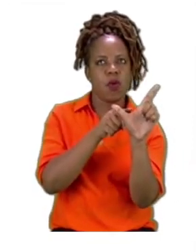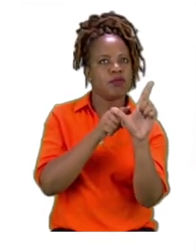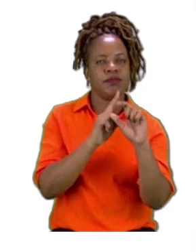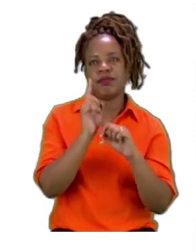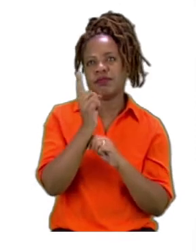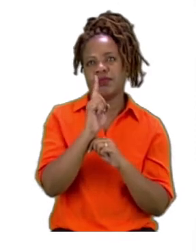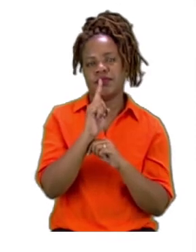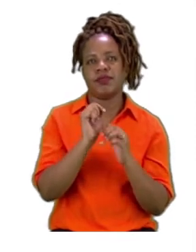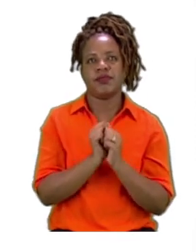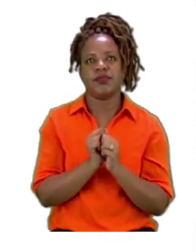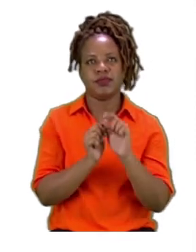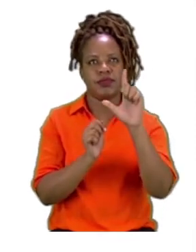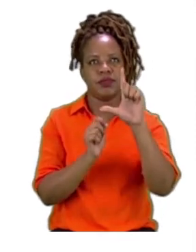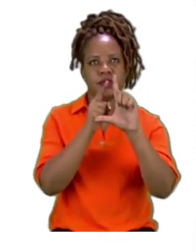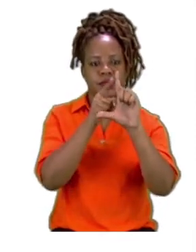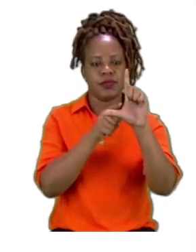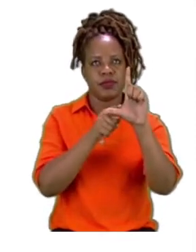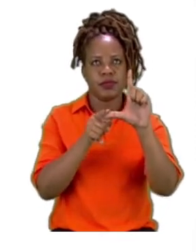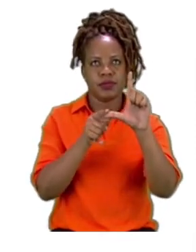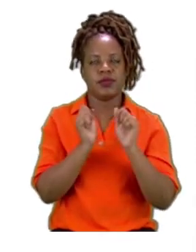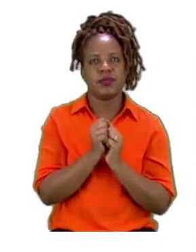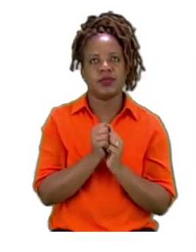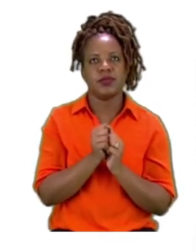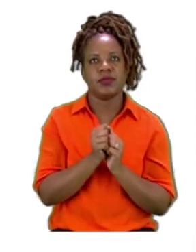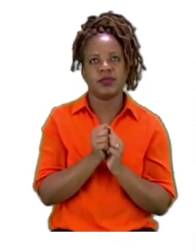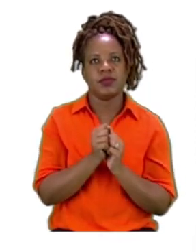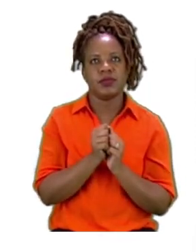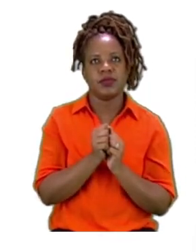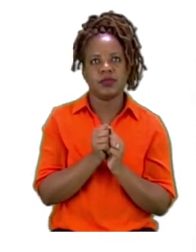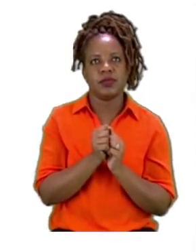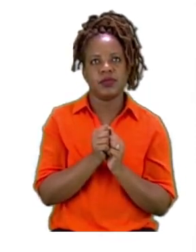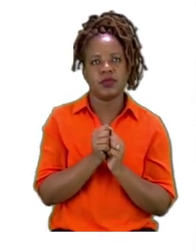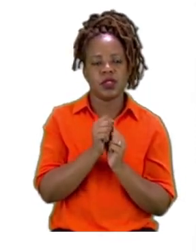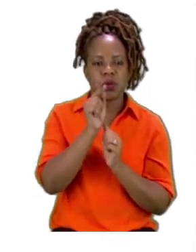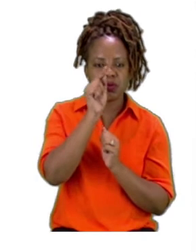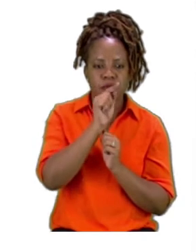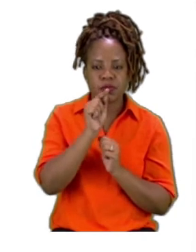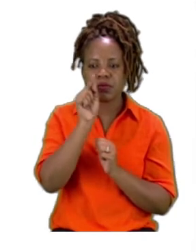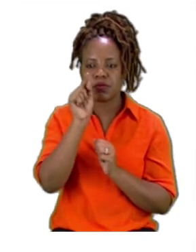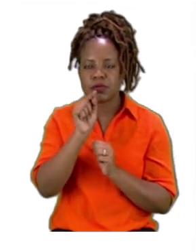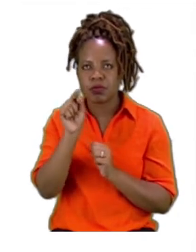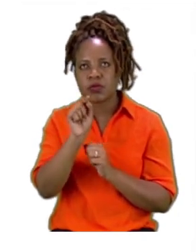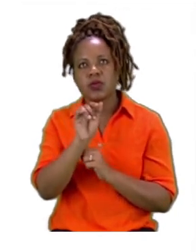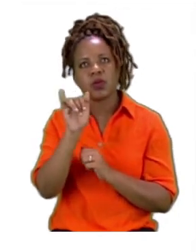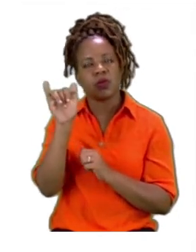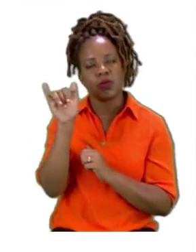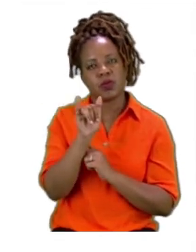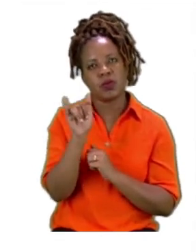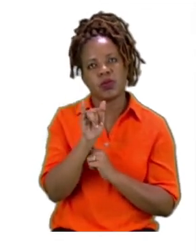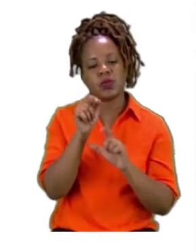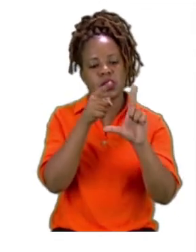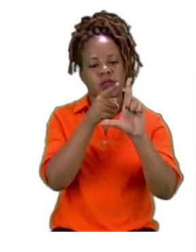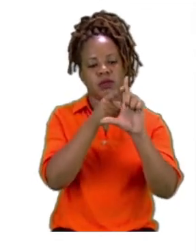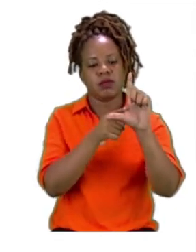going to put a circle around all the angles in these shapes. Remember, for